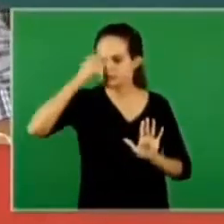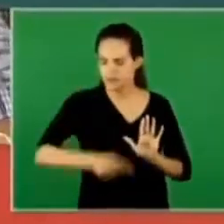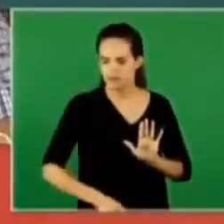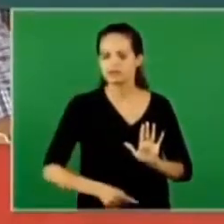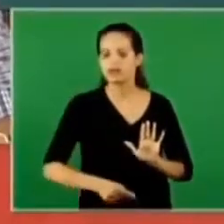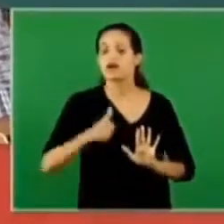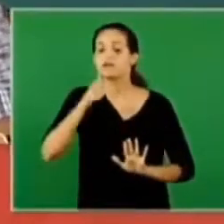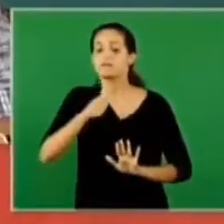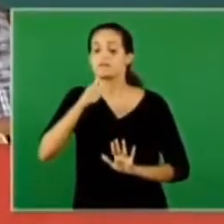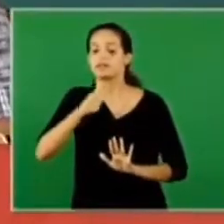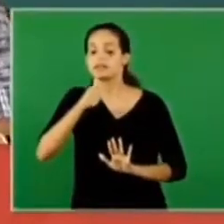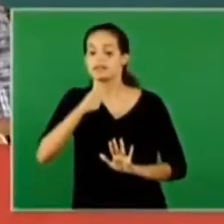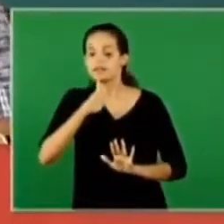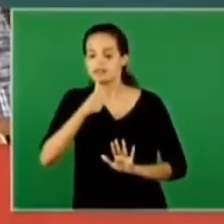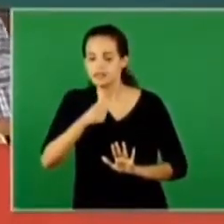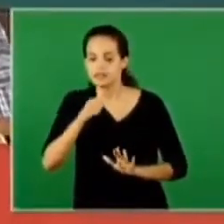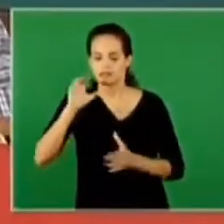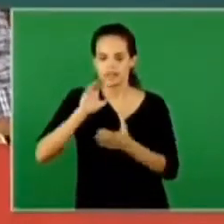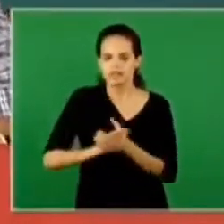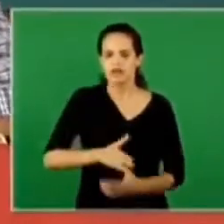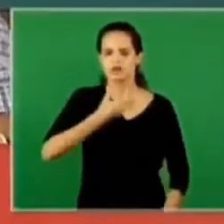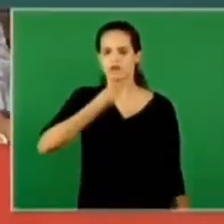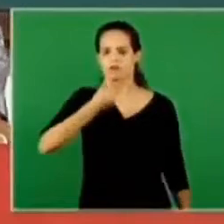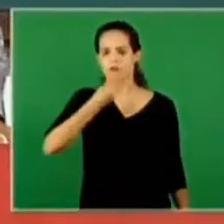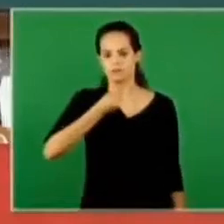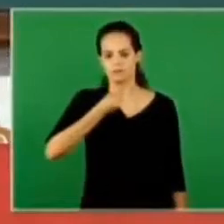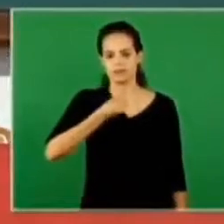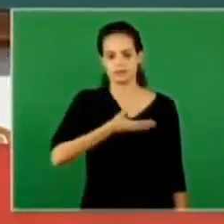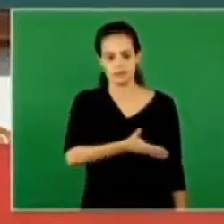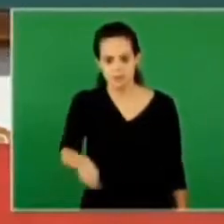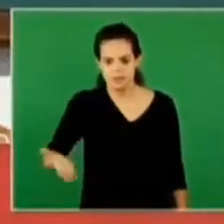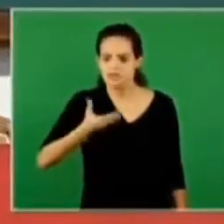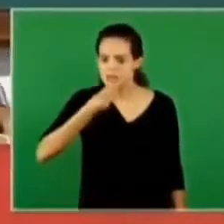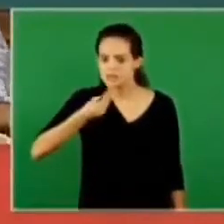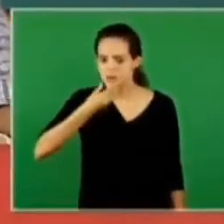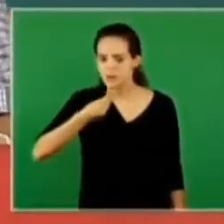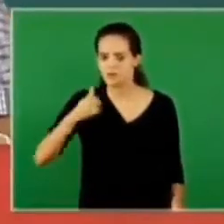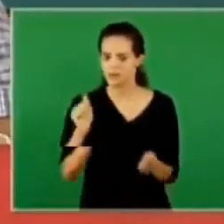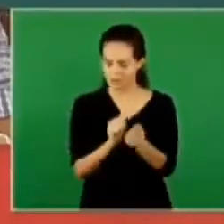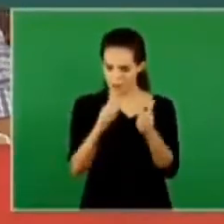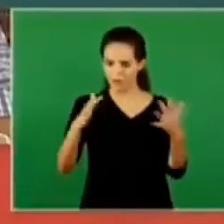a commandment from the lord the youth should have glorified